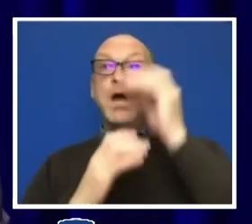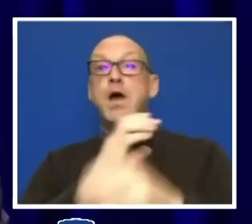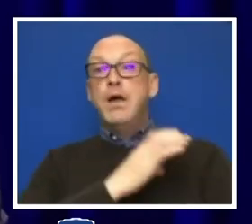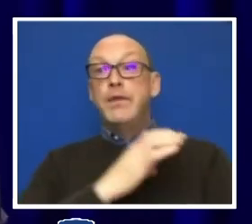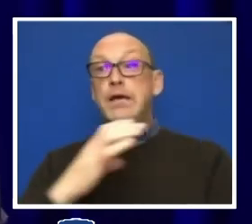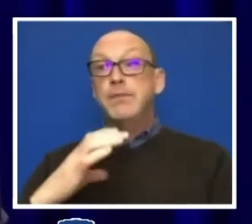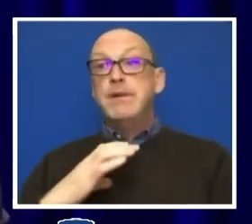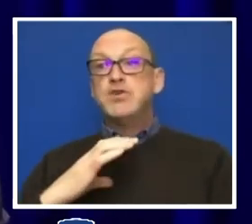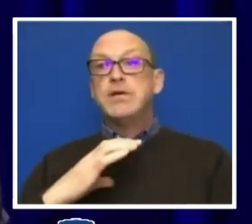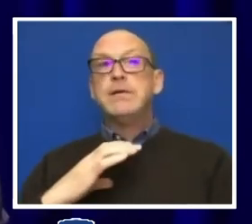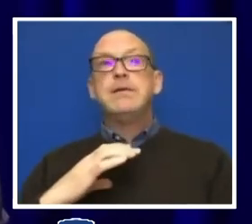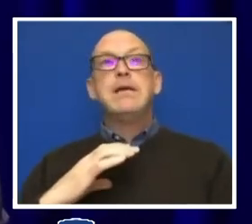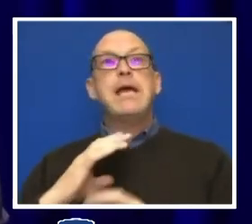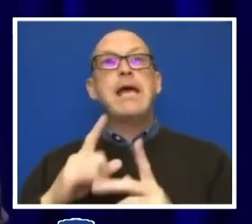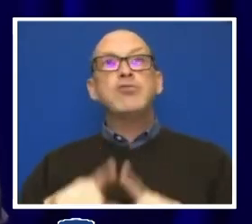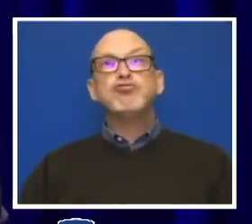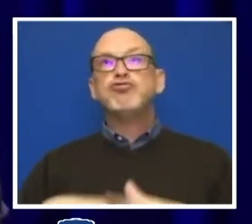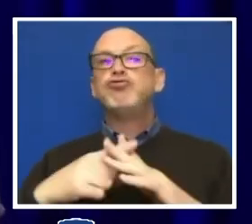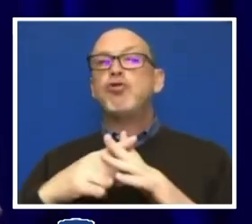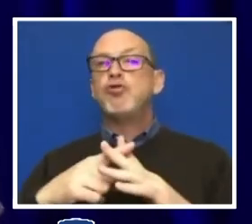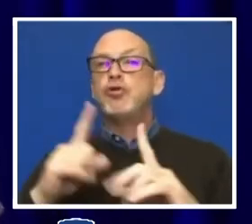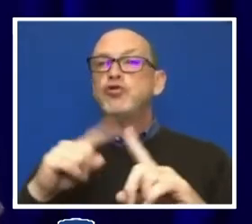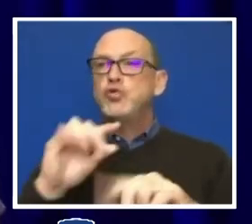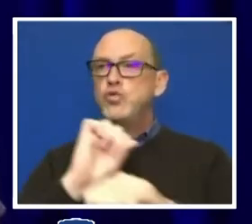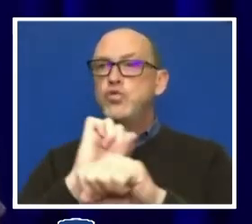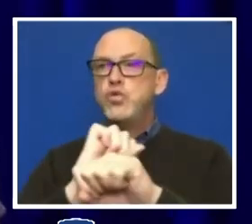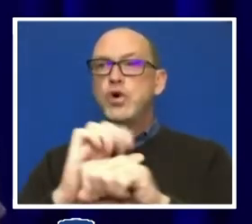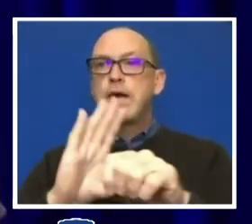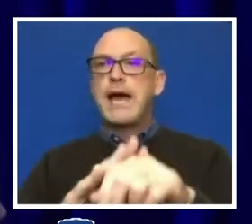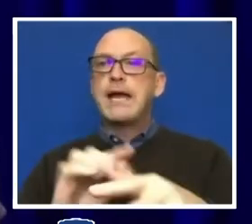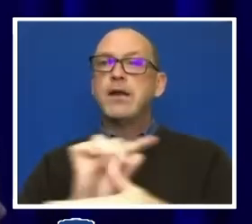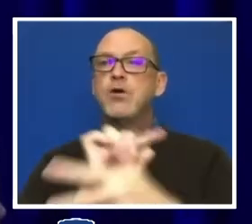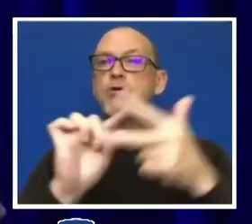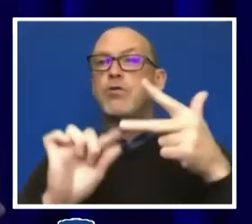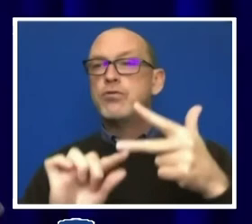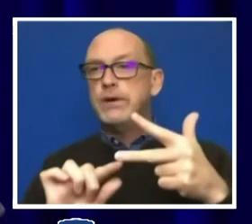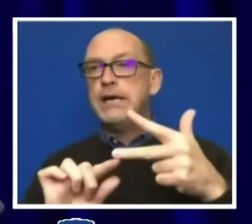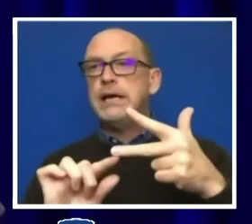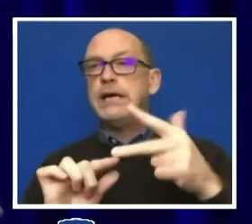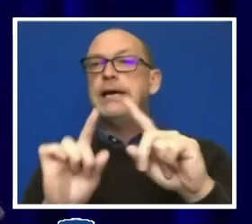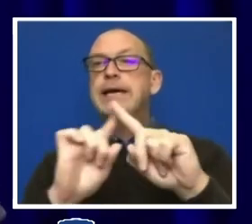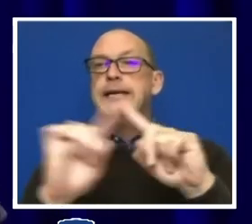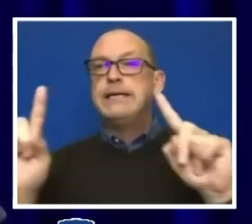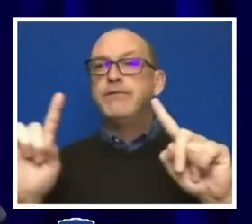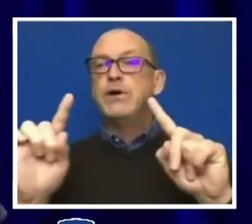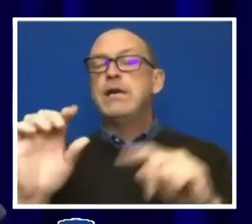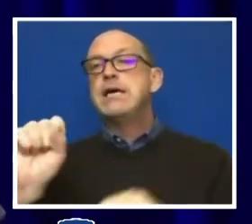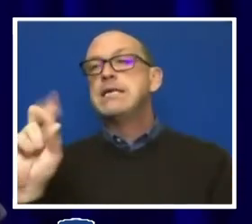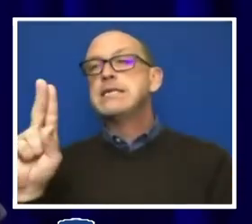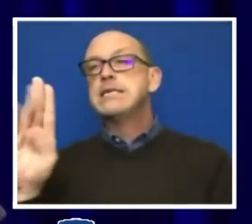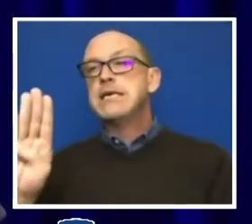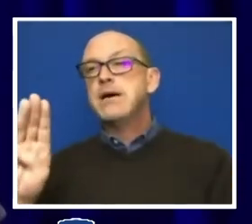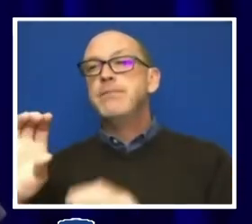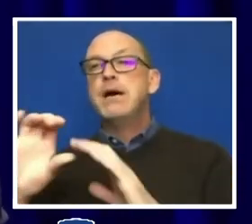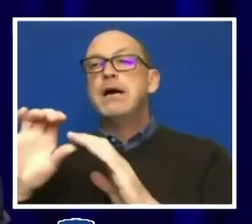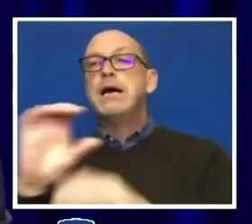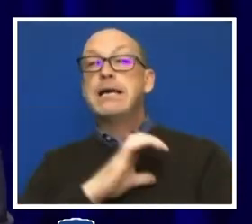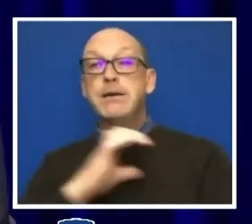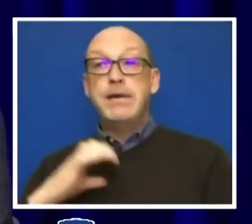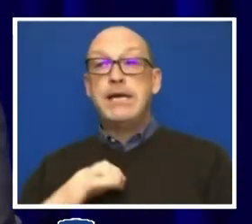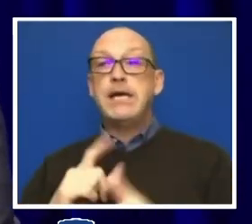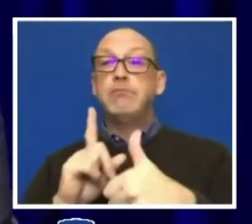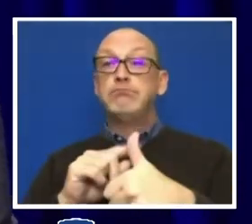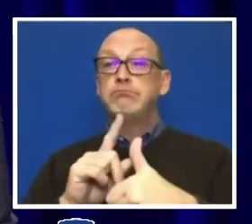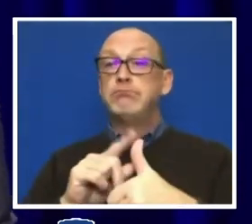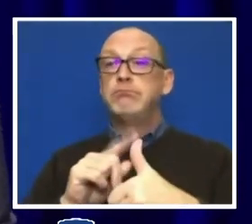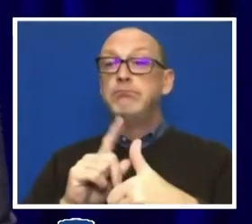about to work on three different subcommittees. One of those subcommittees is